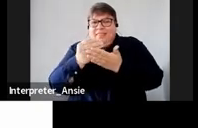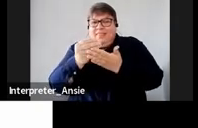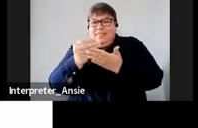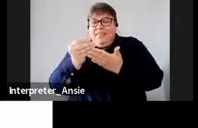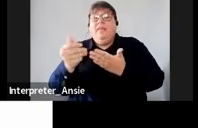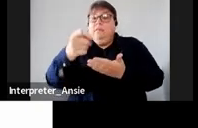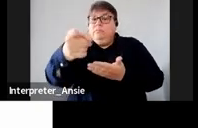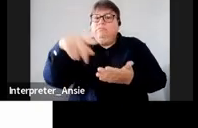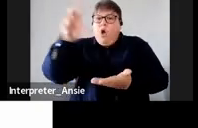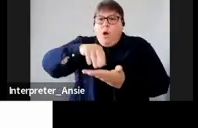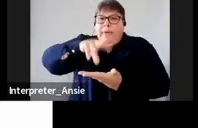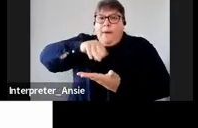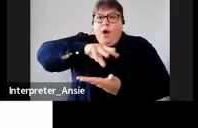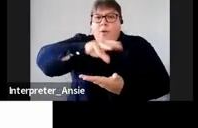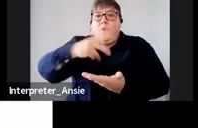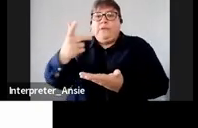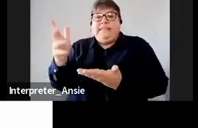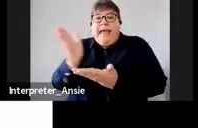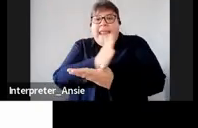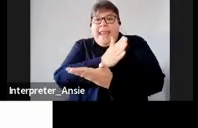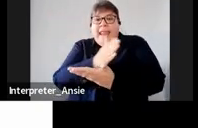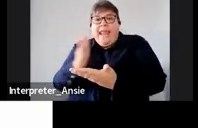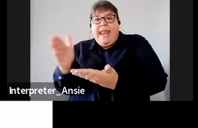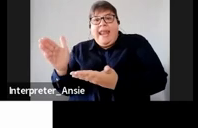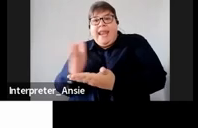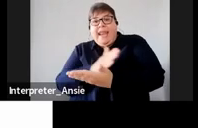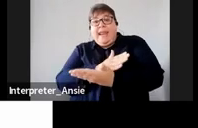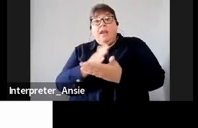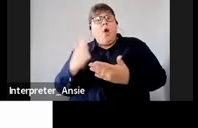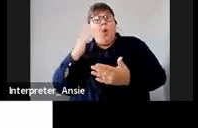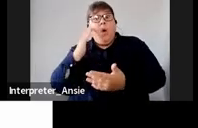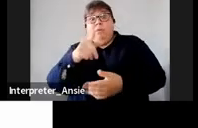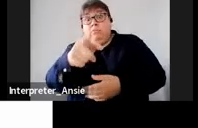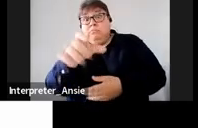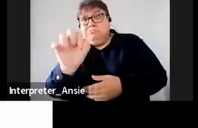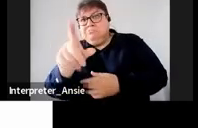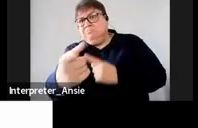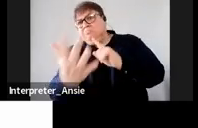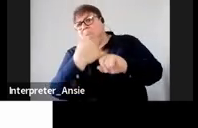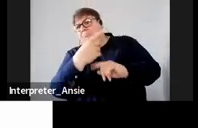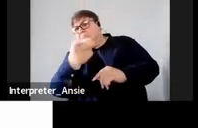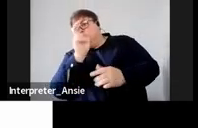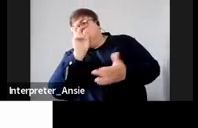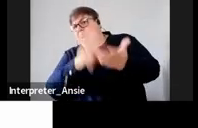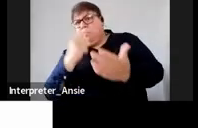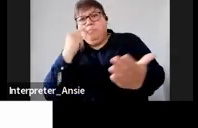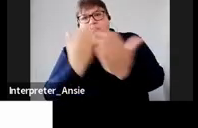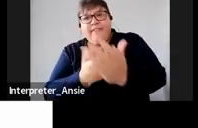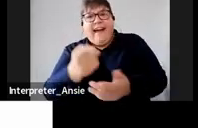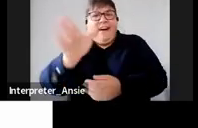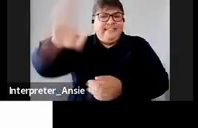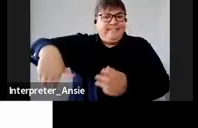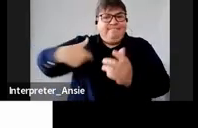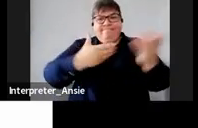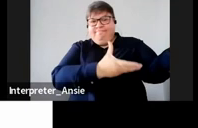copies or scan your invoices so that when they need proof or when SAR says that we need a burden of proof of your supporting